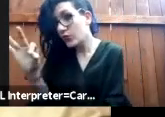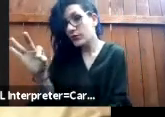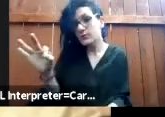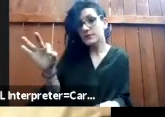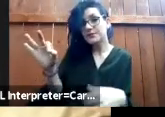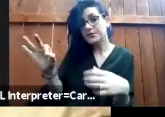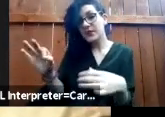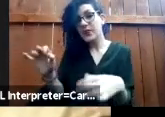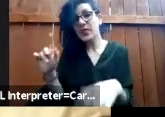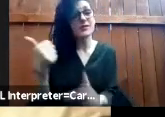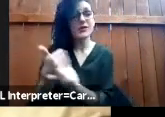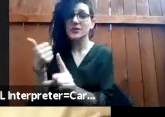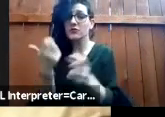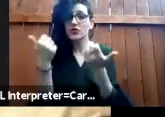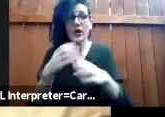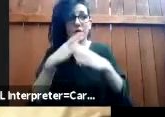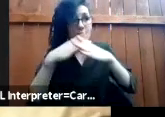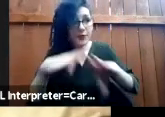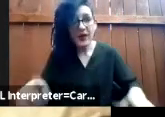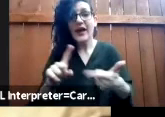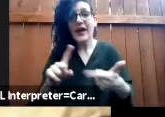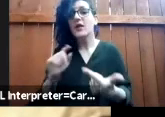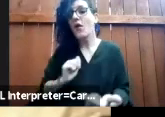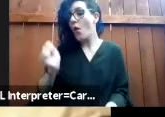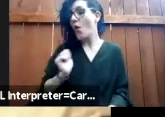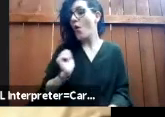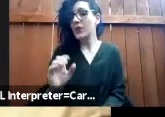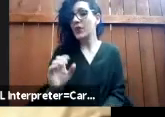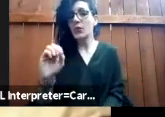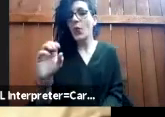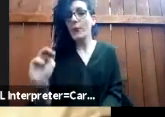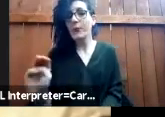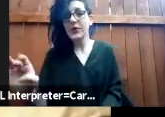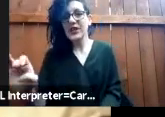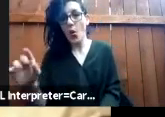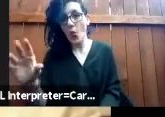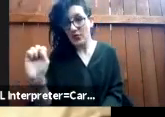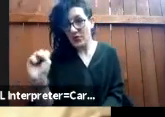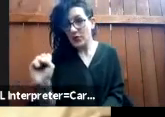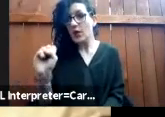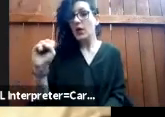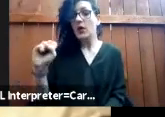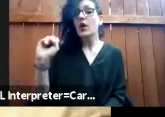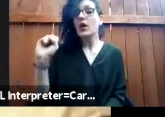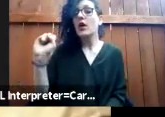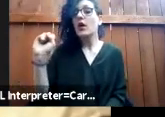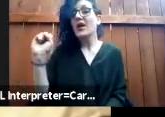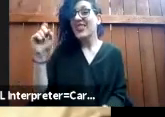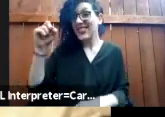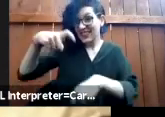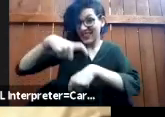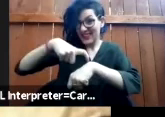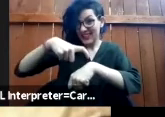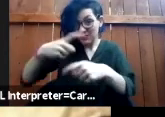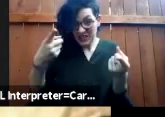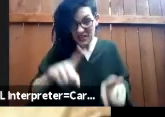and co-founder of Homies Unidos. At the time Alex was incarcerated and